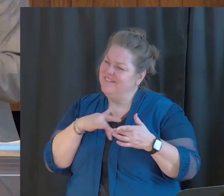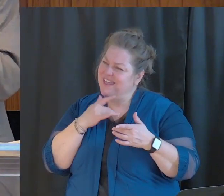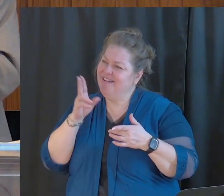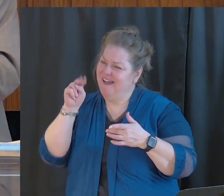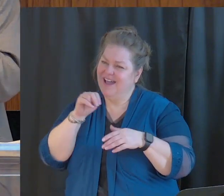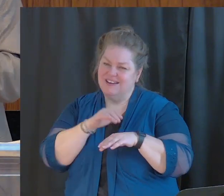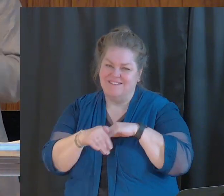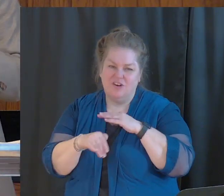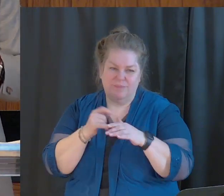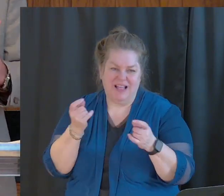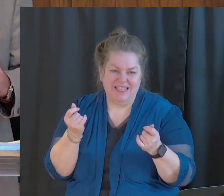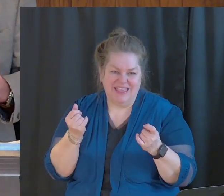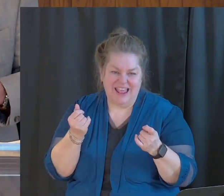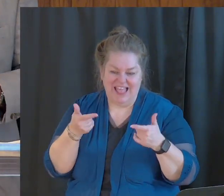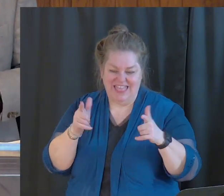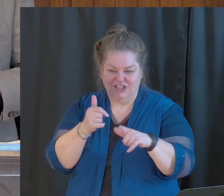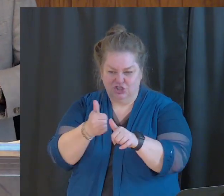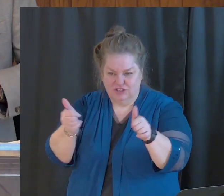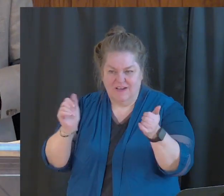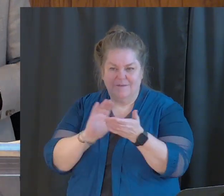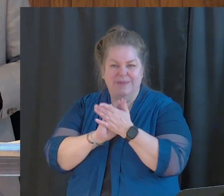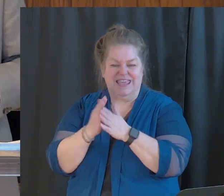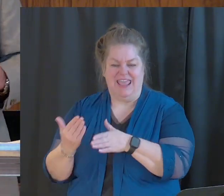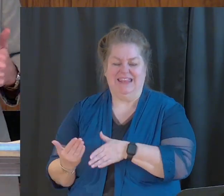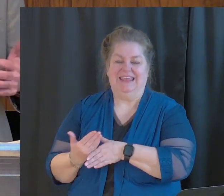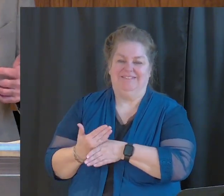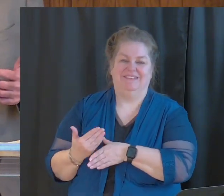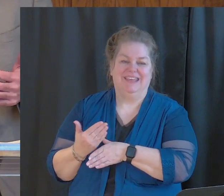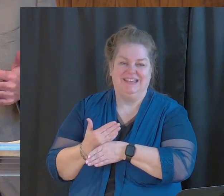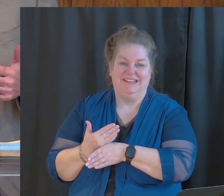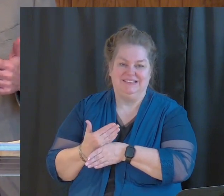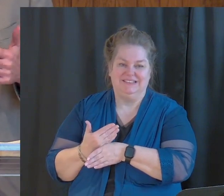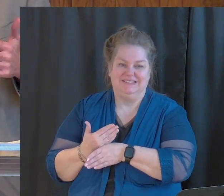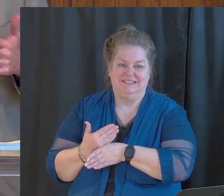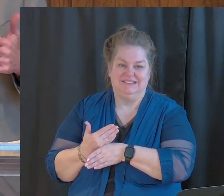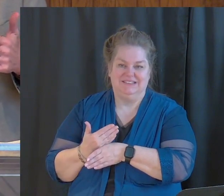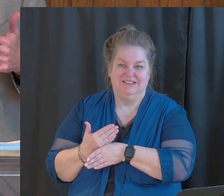Let ourselves be inconvenienced. That we may present